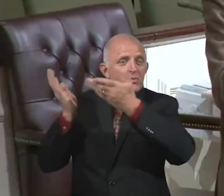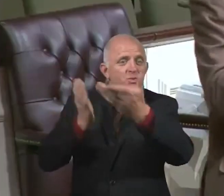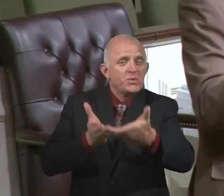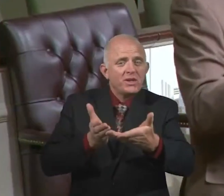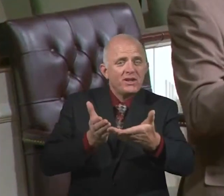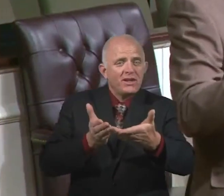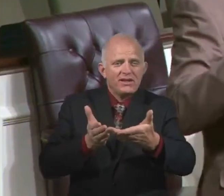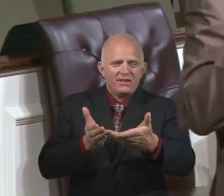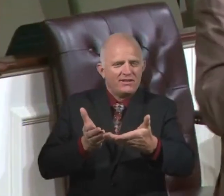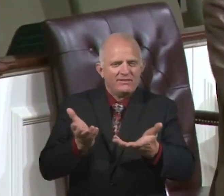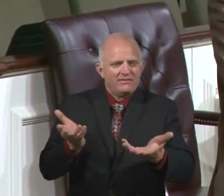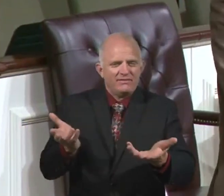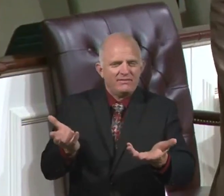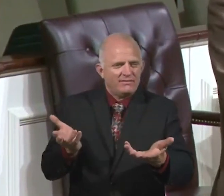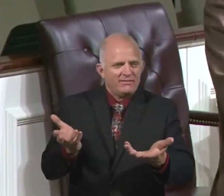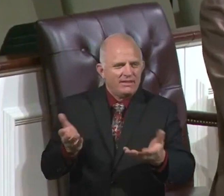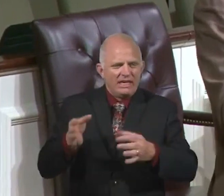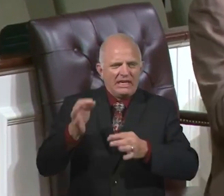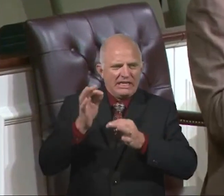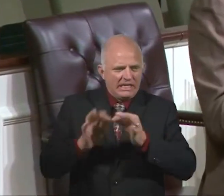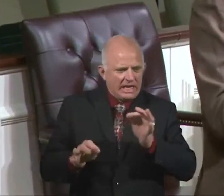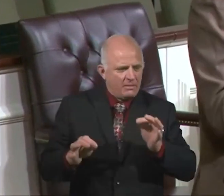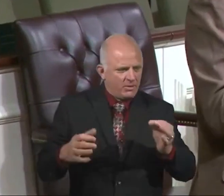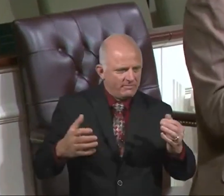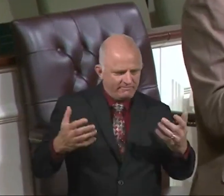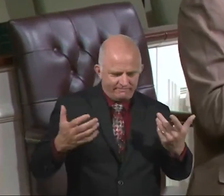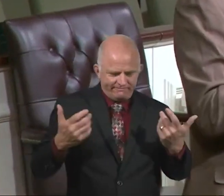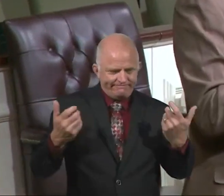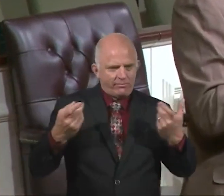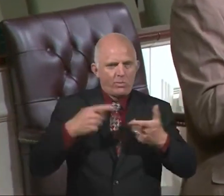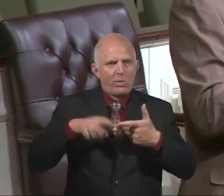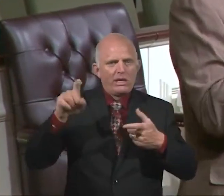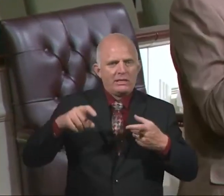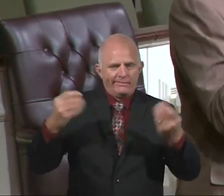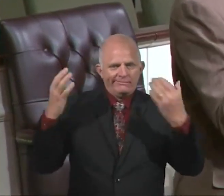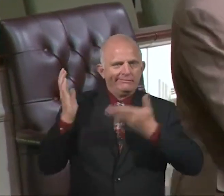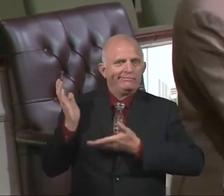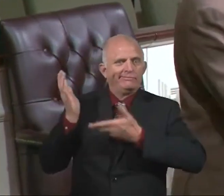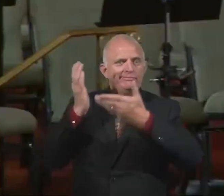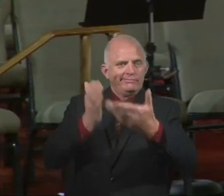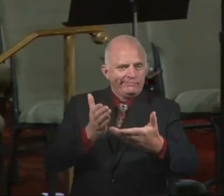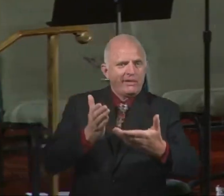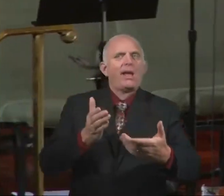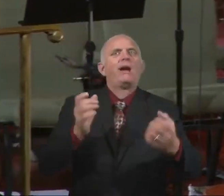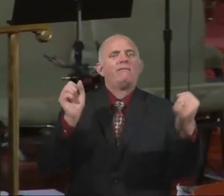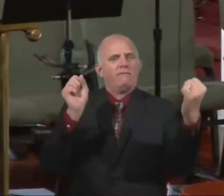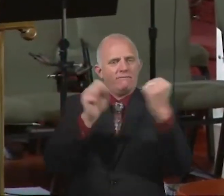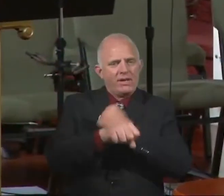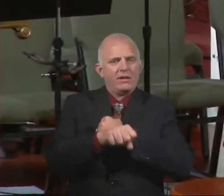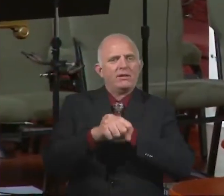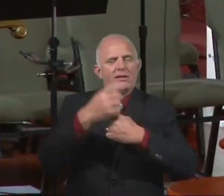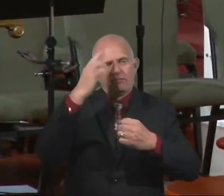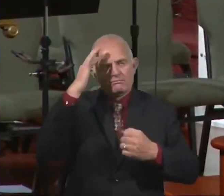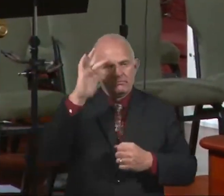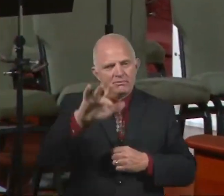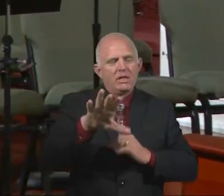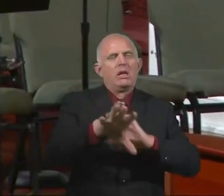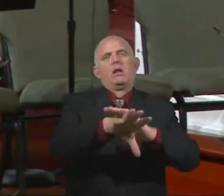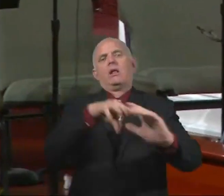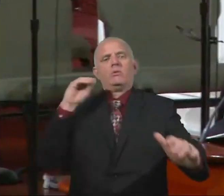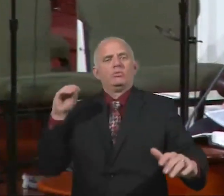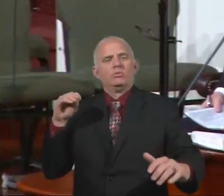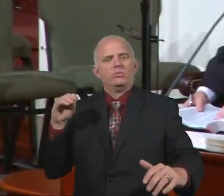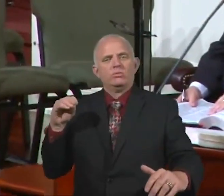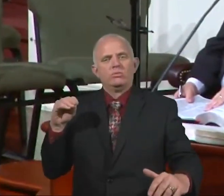to get in there, get the job done, and get out. They're simplistic, they're strong, and then